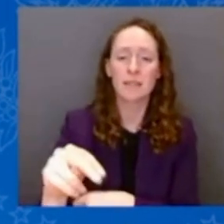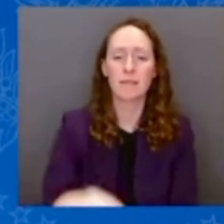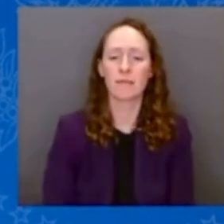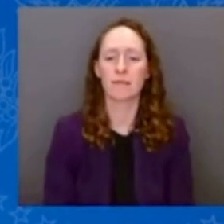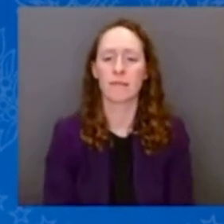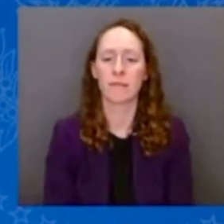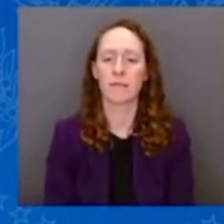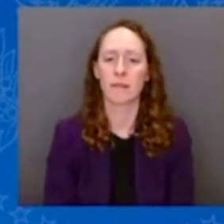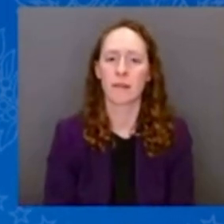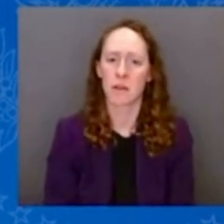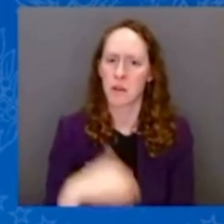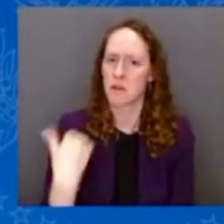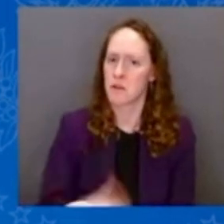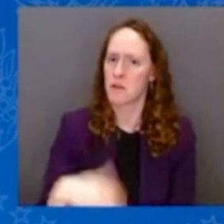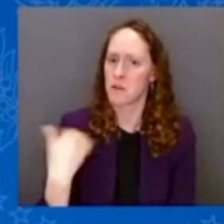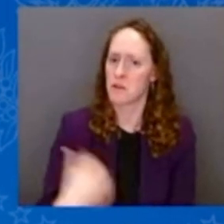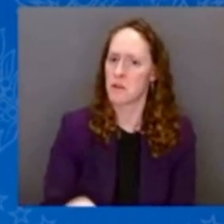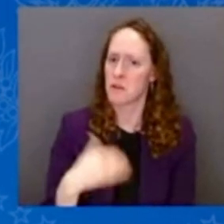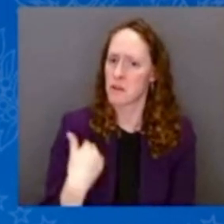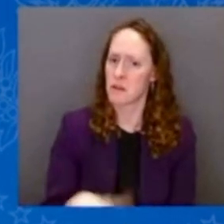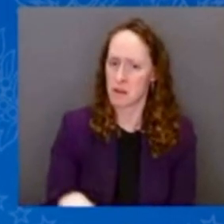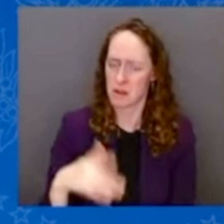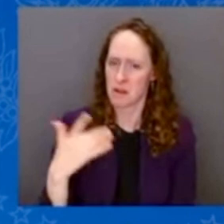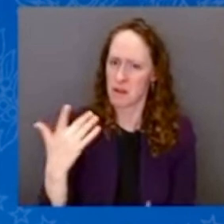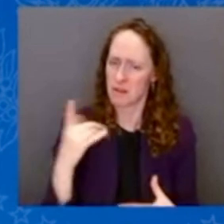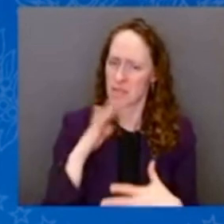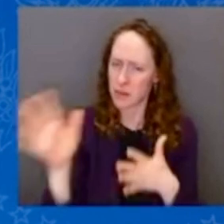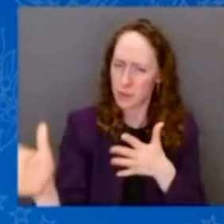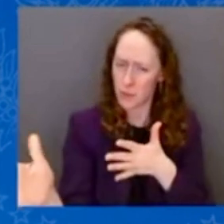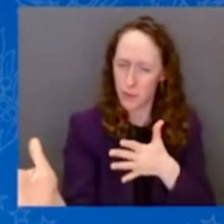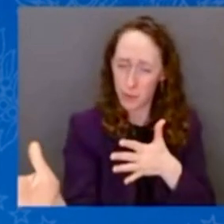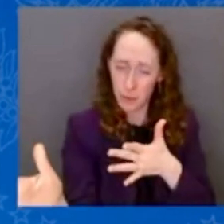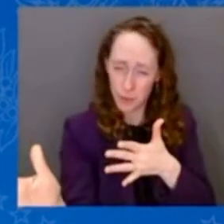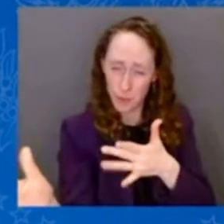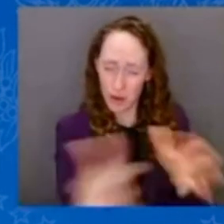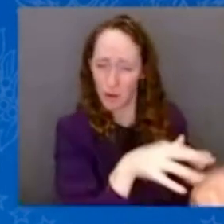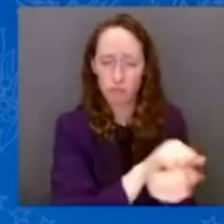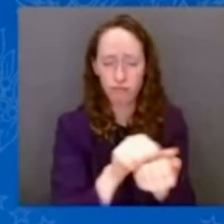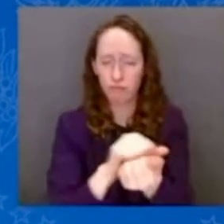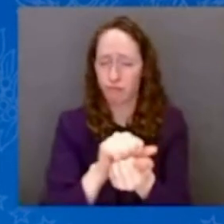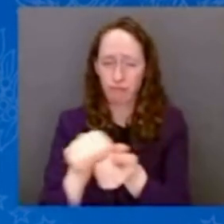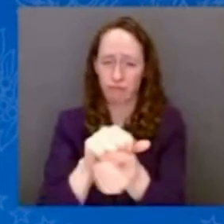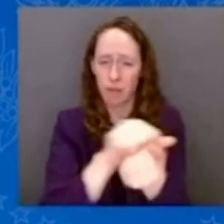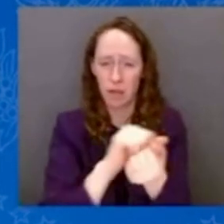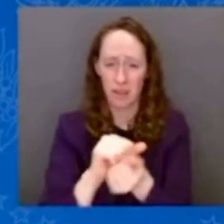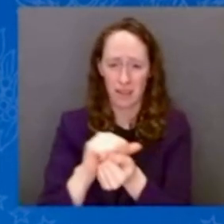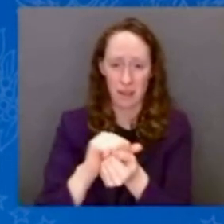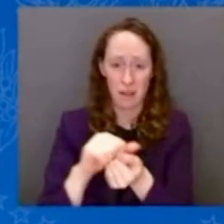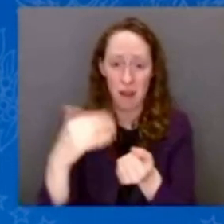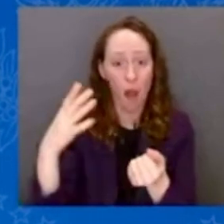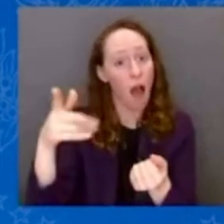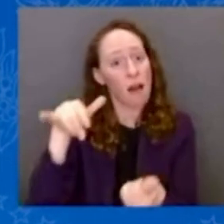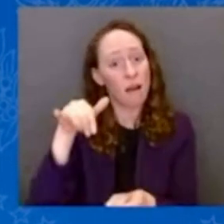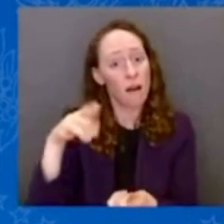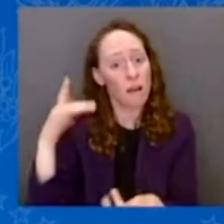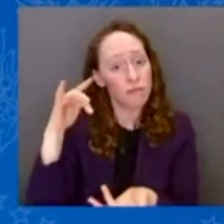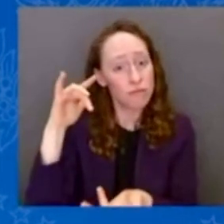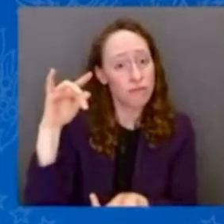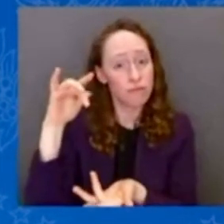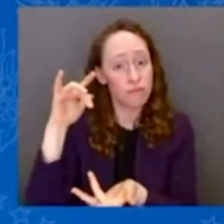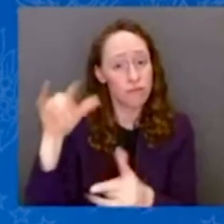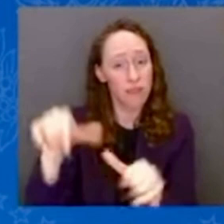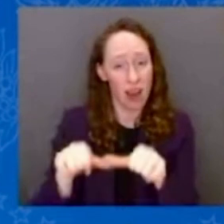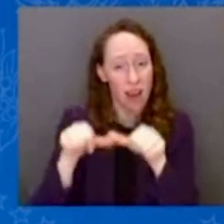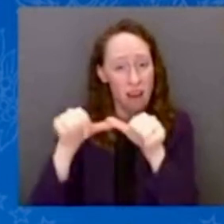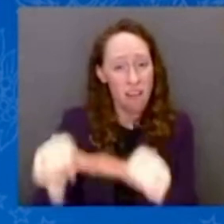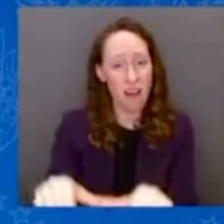three minutes. Just imagine. Look at it. I mean, I know those who've been through it know. Three minutes. Three minutes.